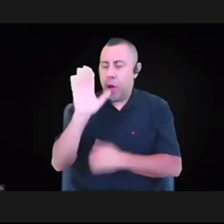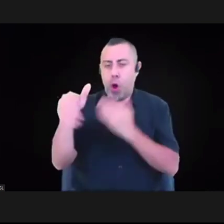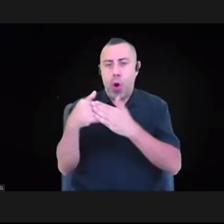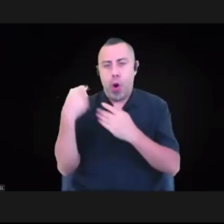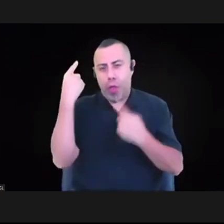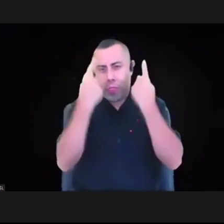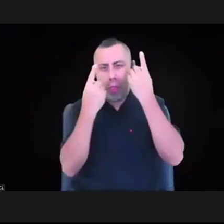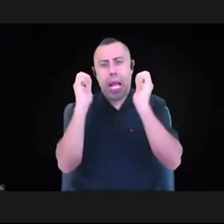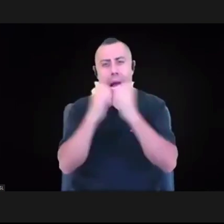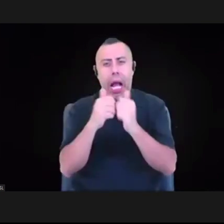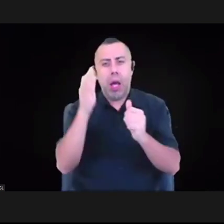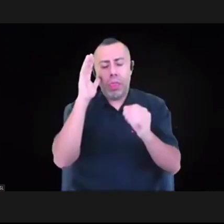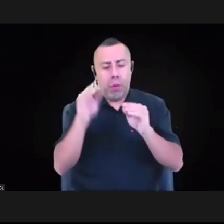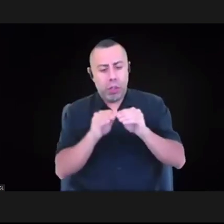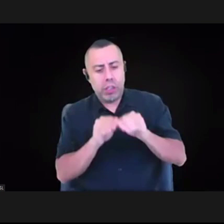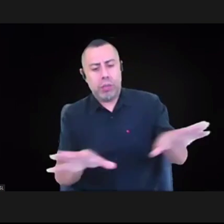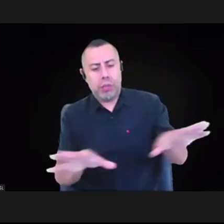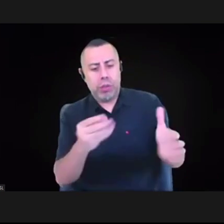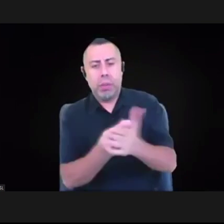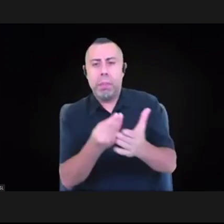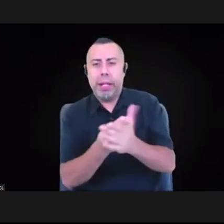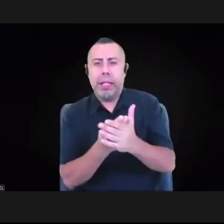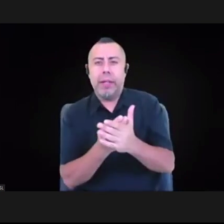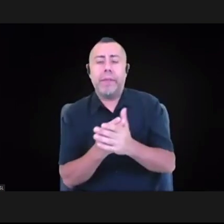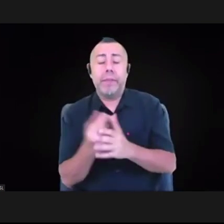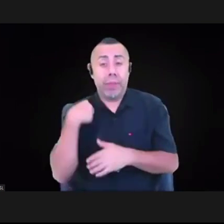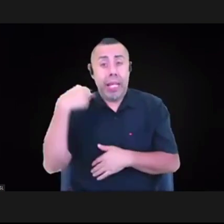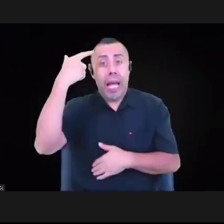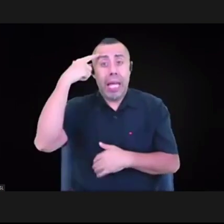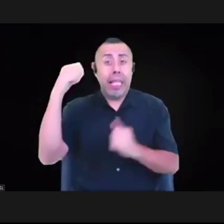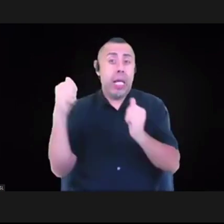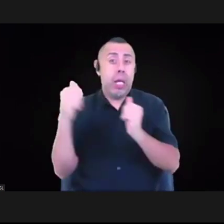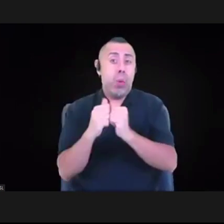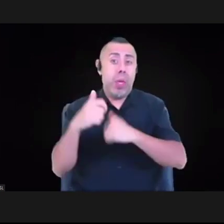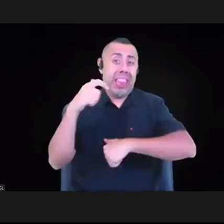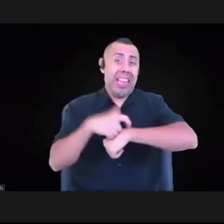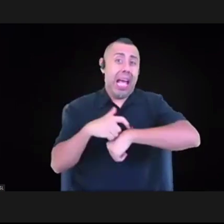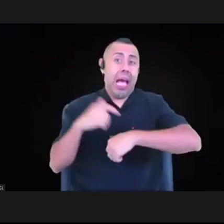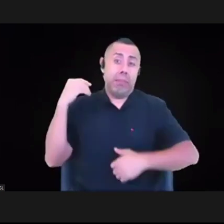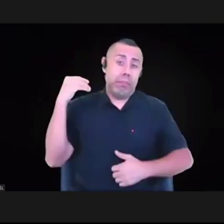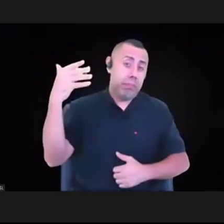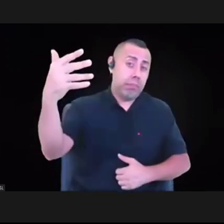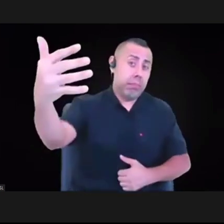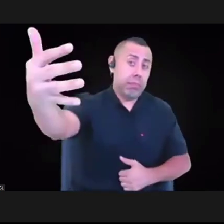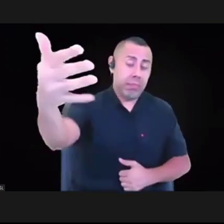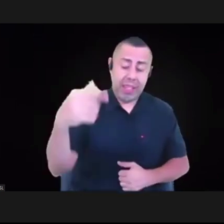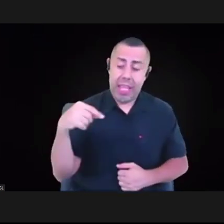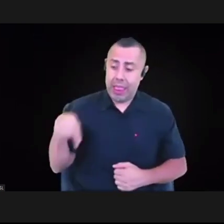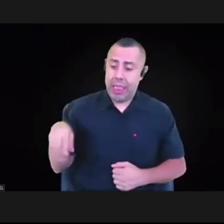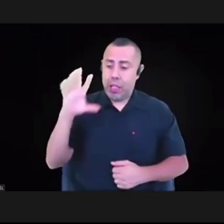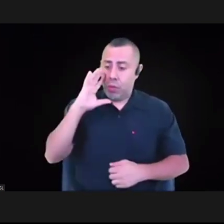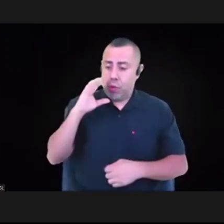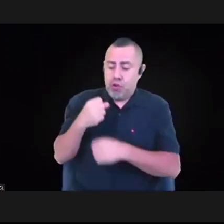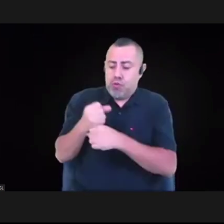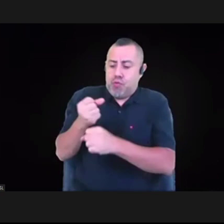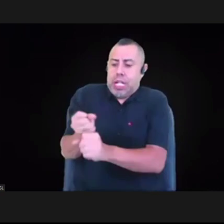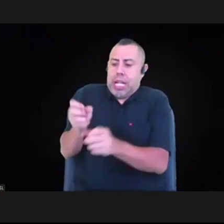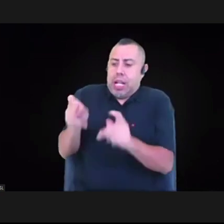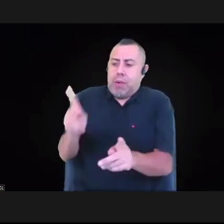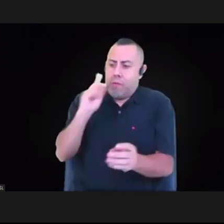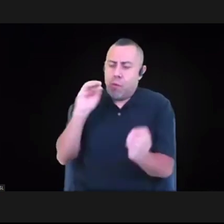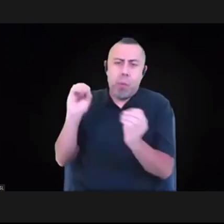um, create an opportunity for us to continue this conversation, but certainly on a larger scale